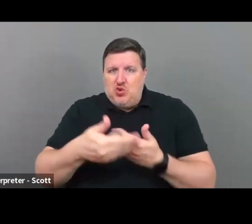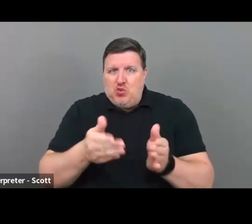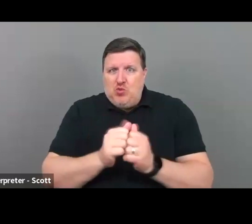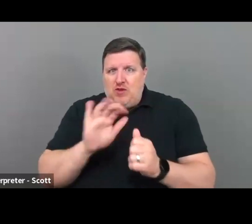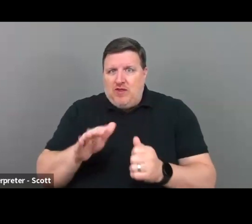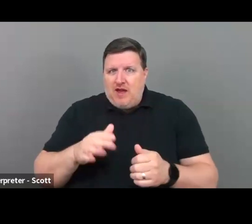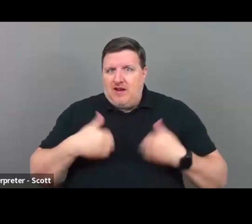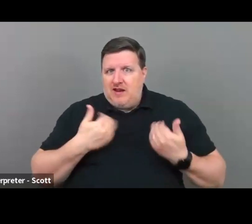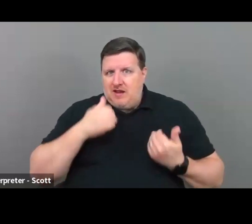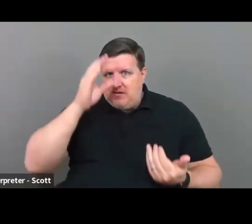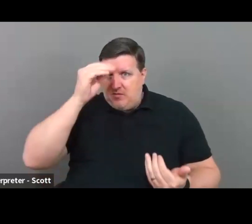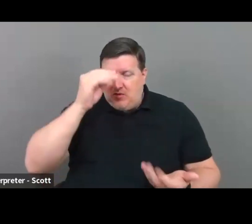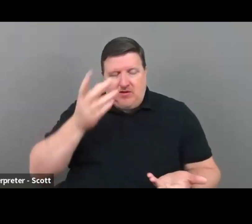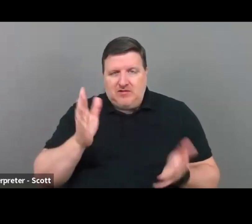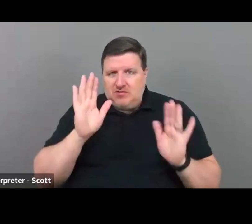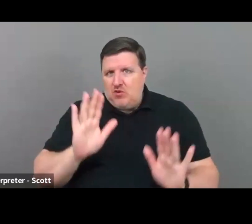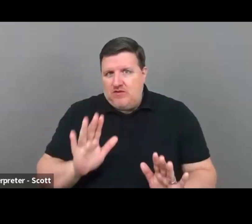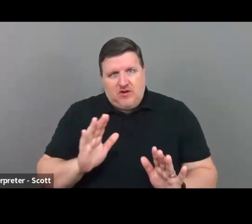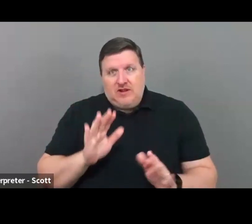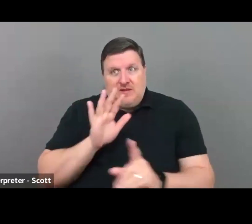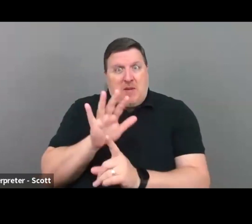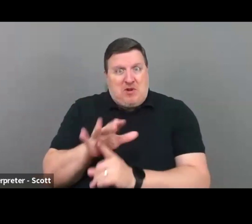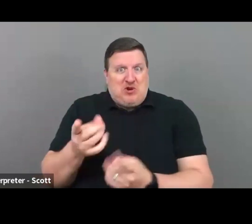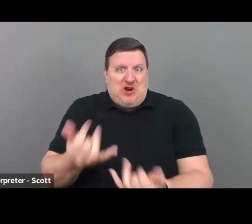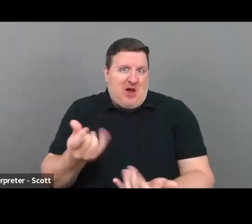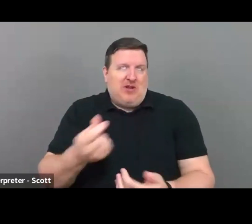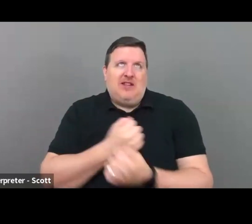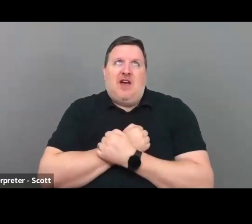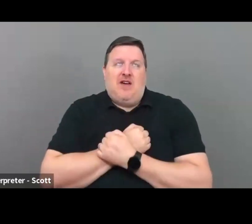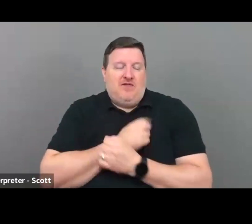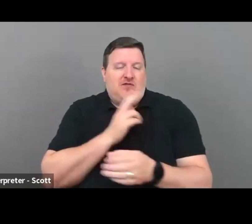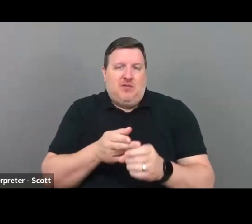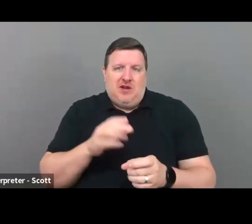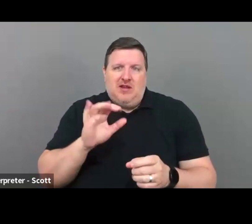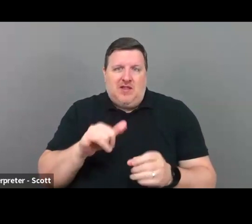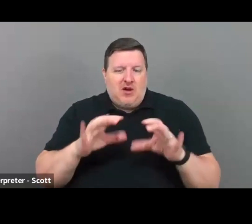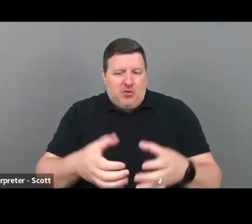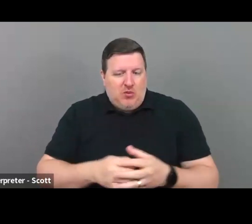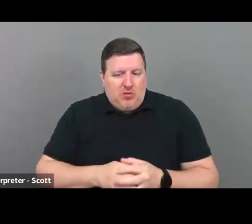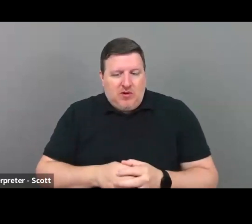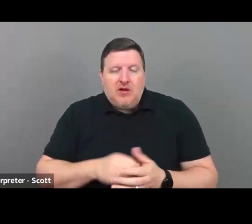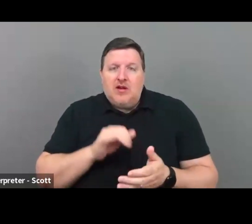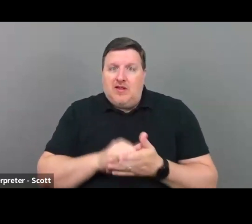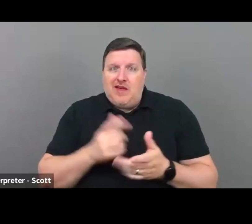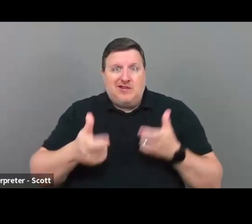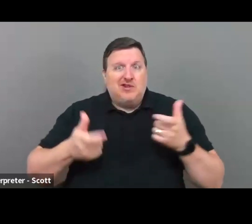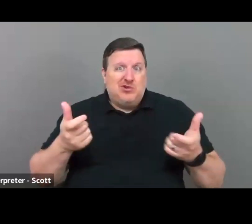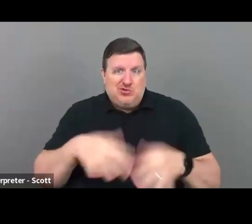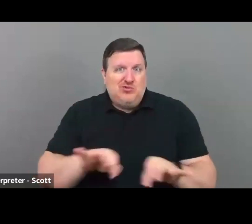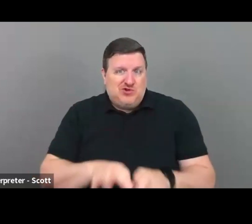He is that he's popular. He loves being in this group. And that's, that's huge,